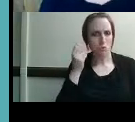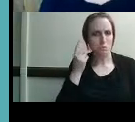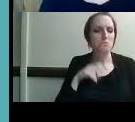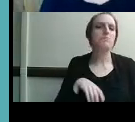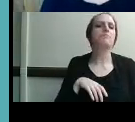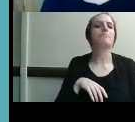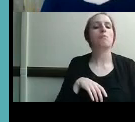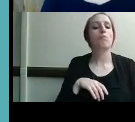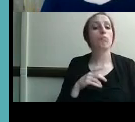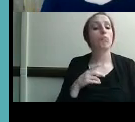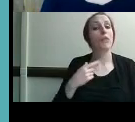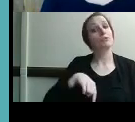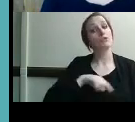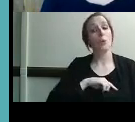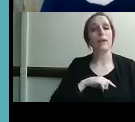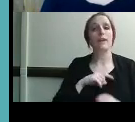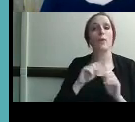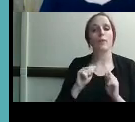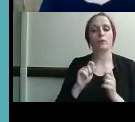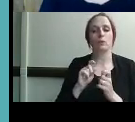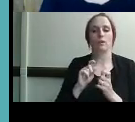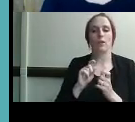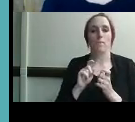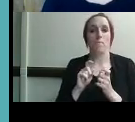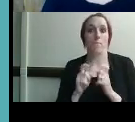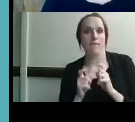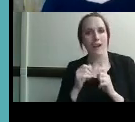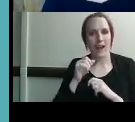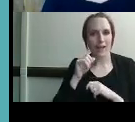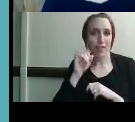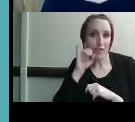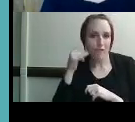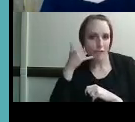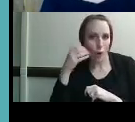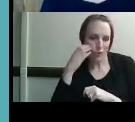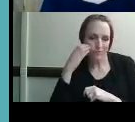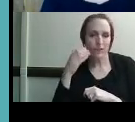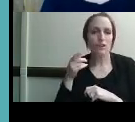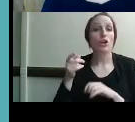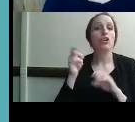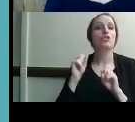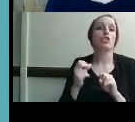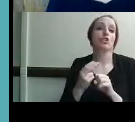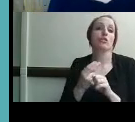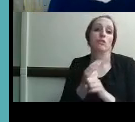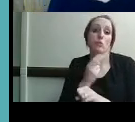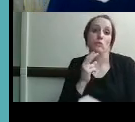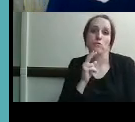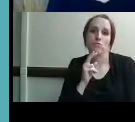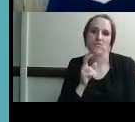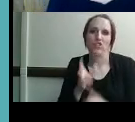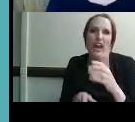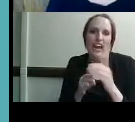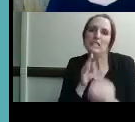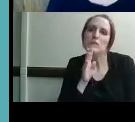modify the phone so that she was able to hear it using speech um however she was